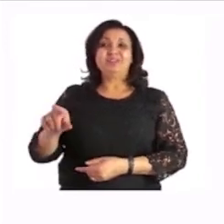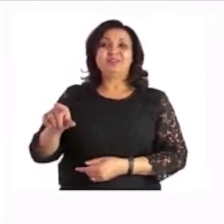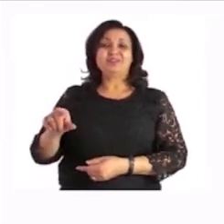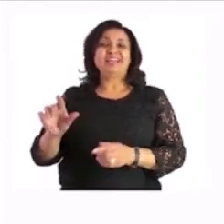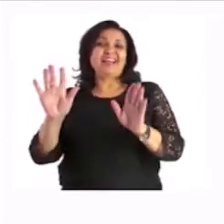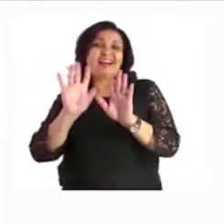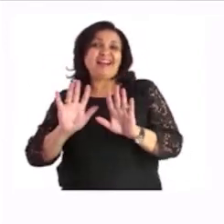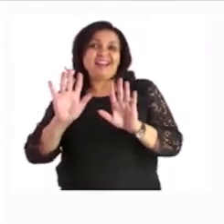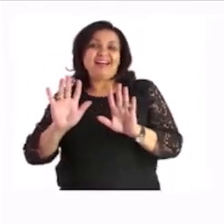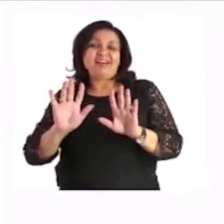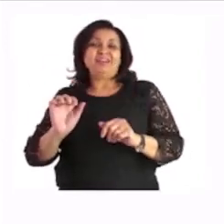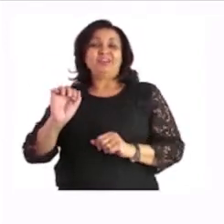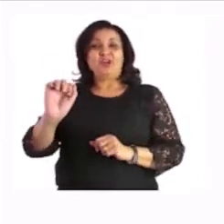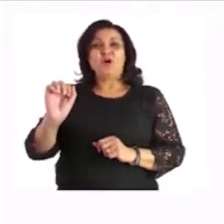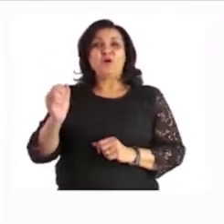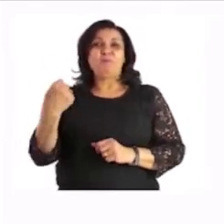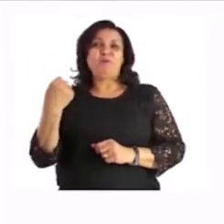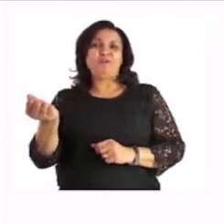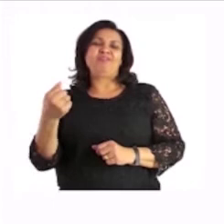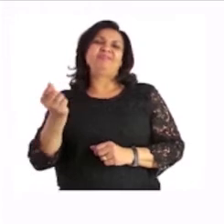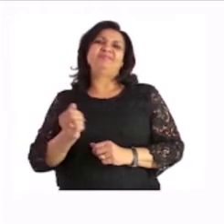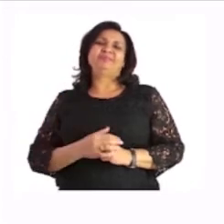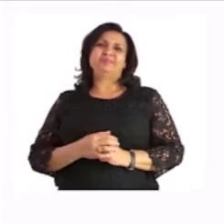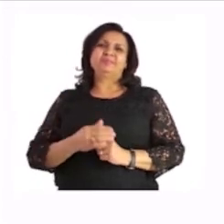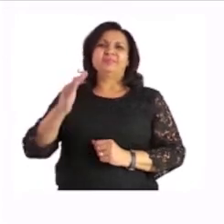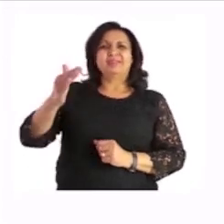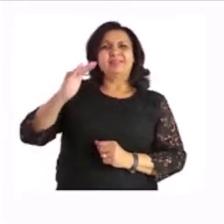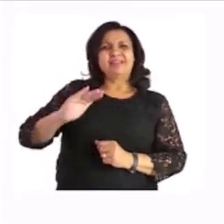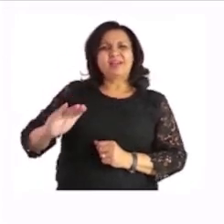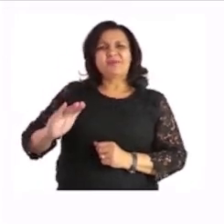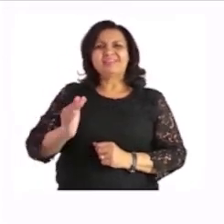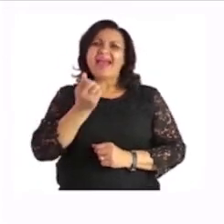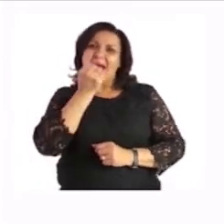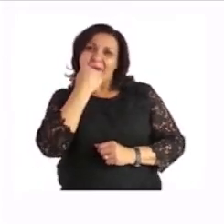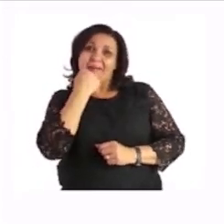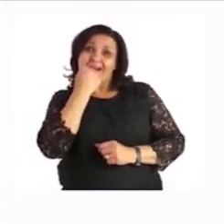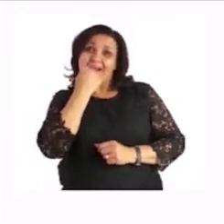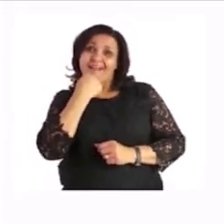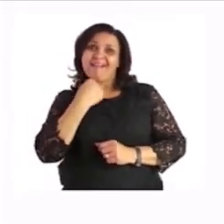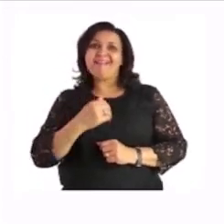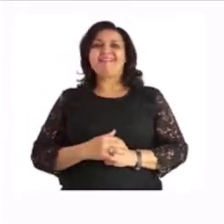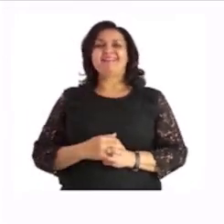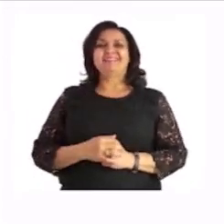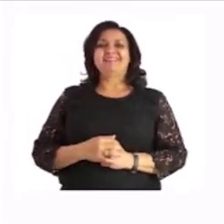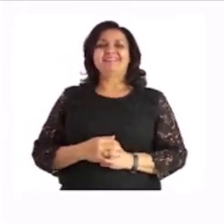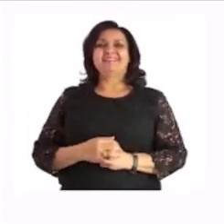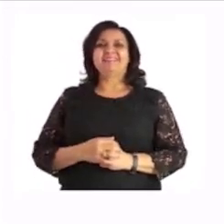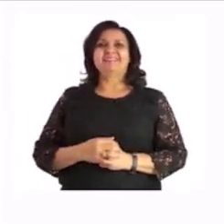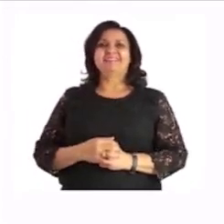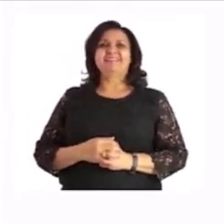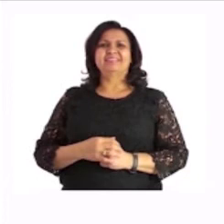color in your ball. Yes. And the second one. Yes, you are right. It looks round like the sun.